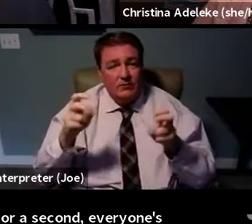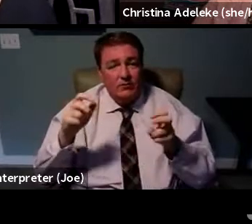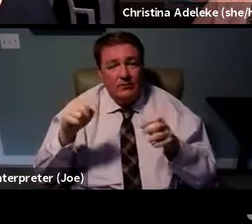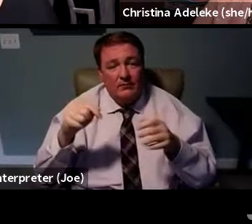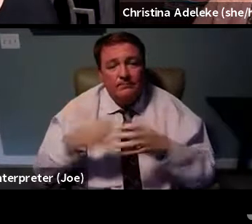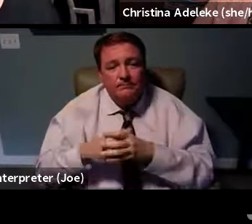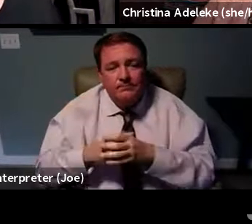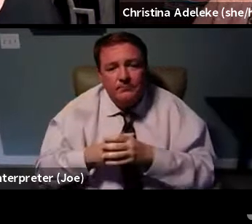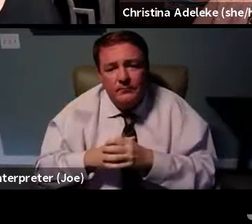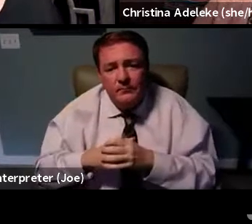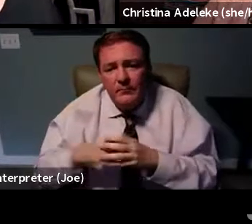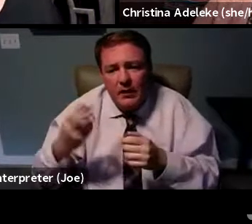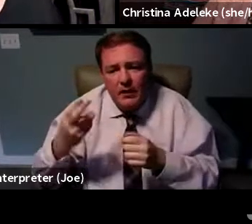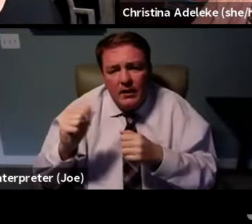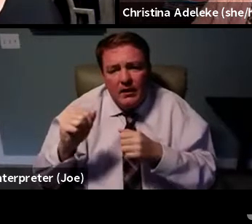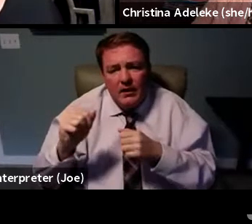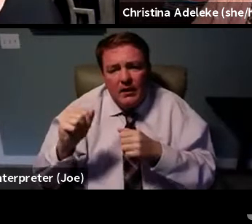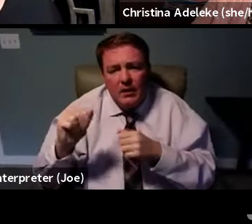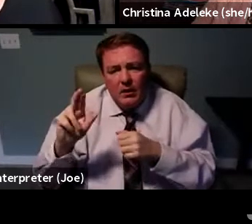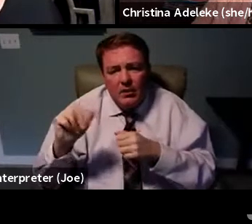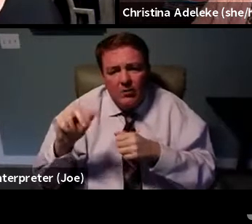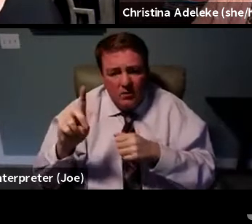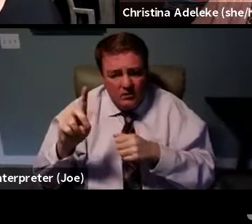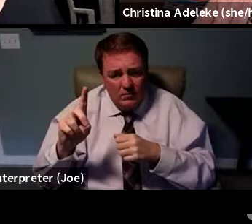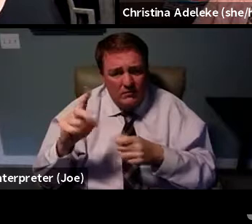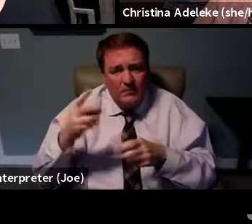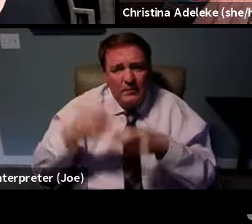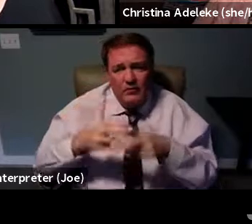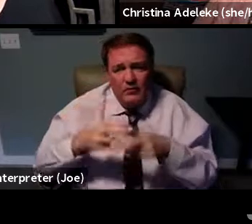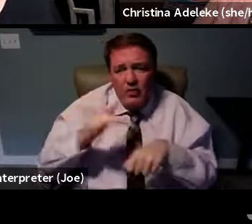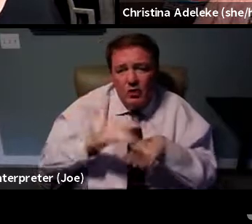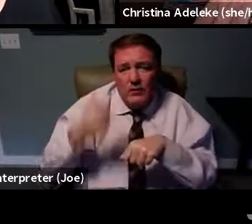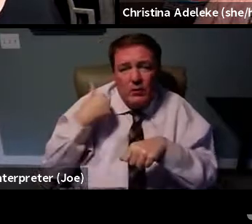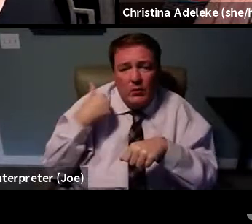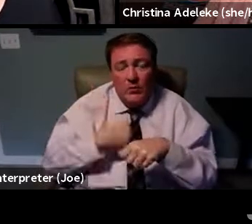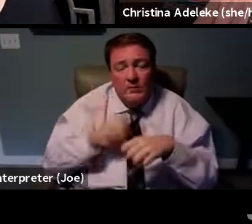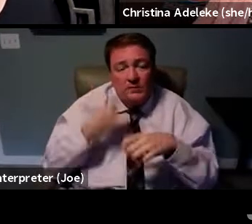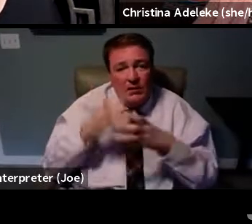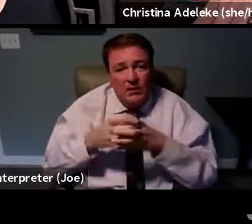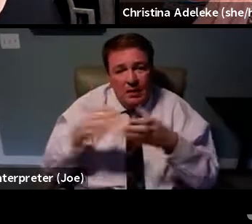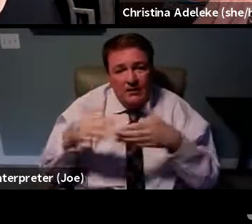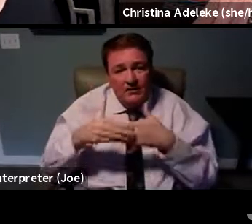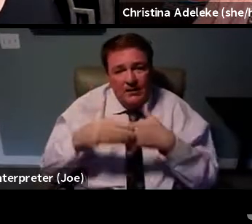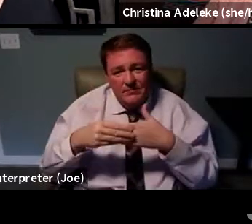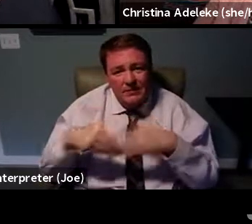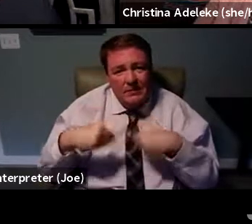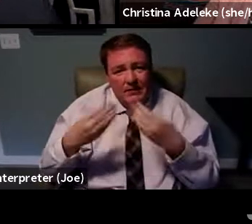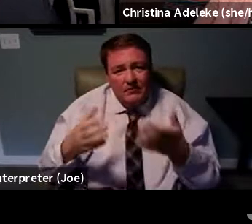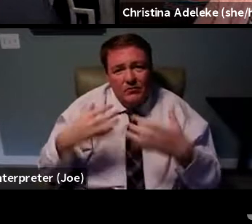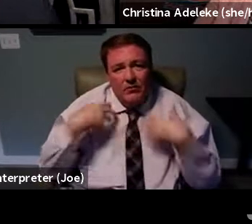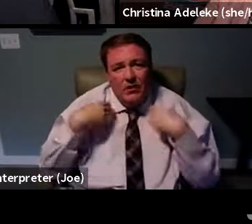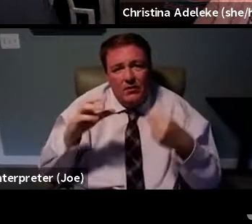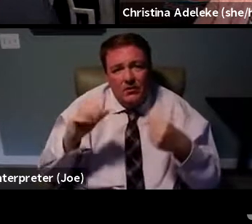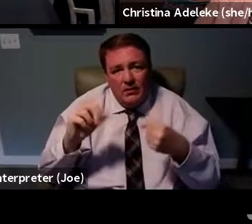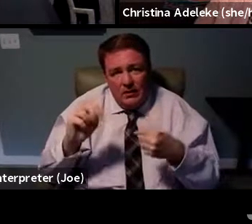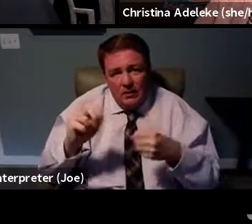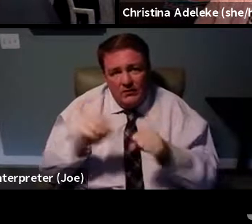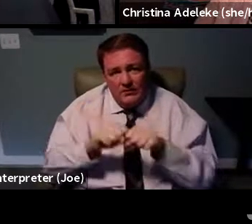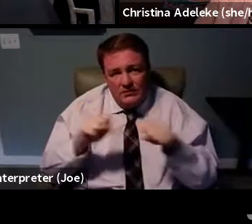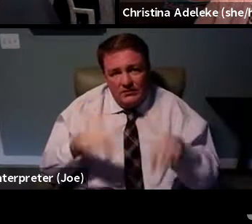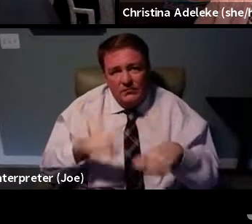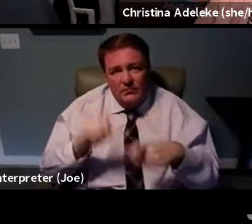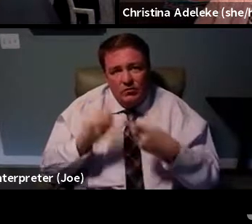that, you we saw a tremendous amount of flexibility given to the healthcare system to respond to the COVID-19